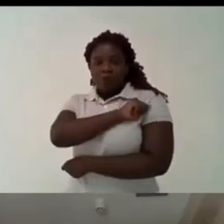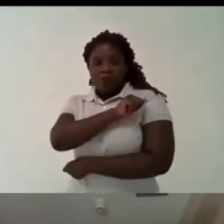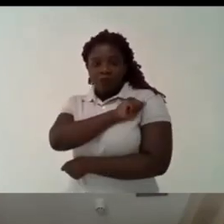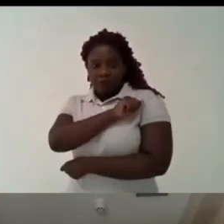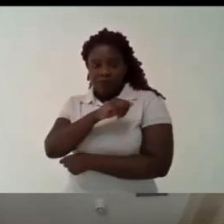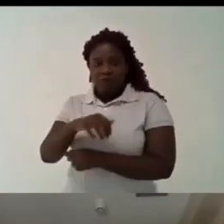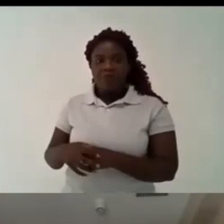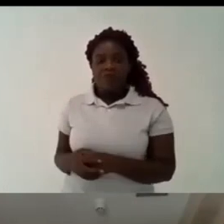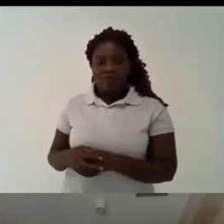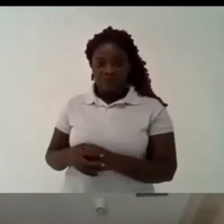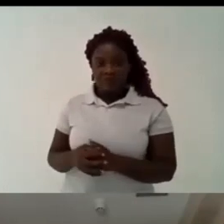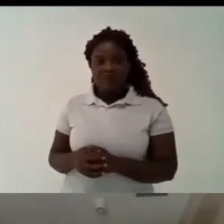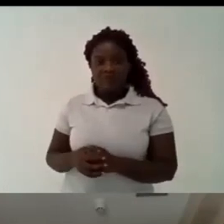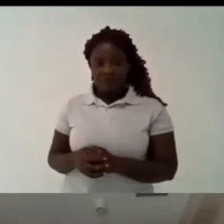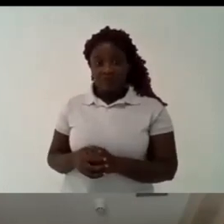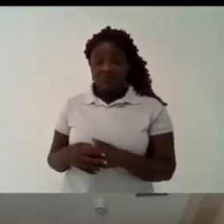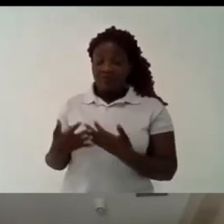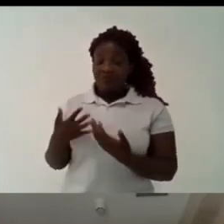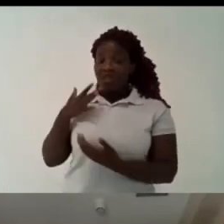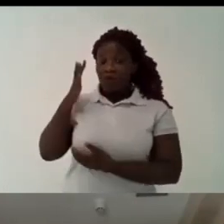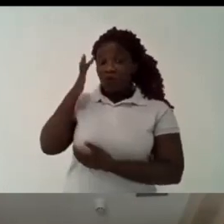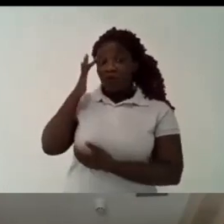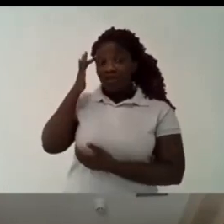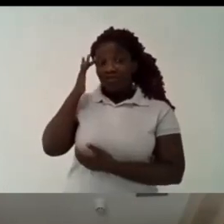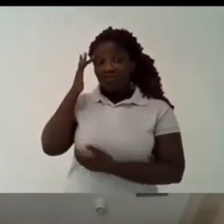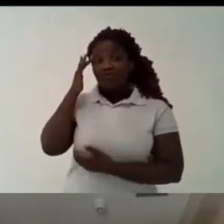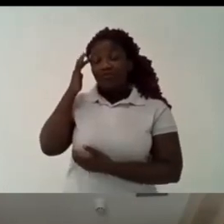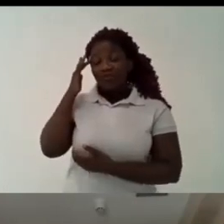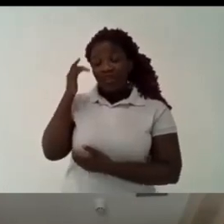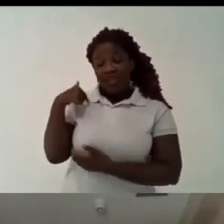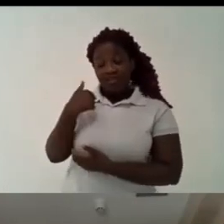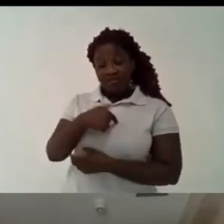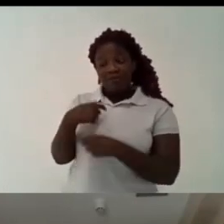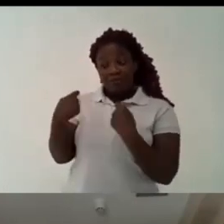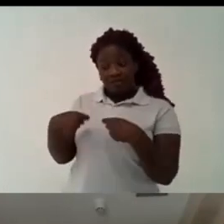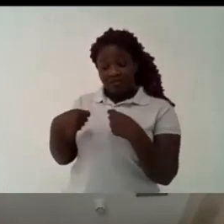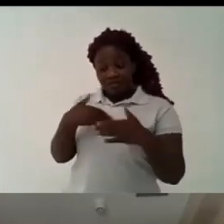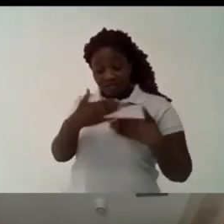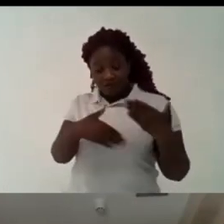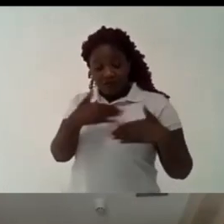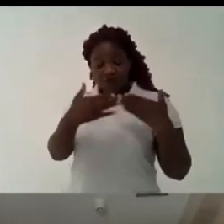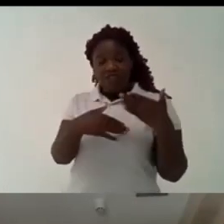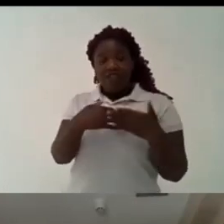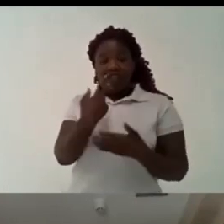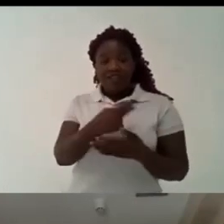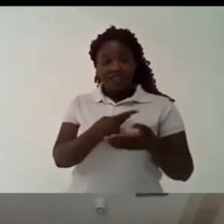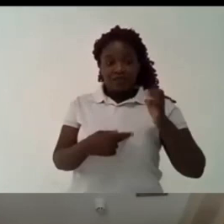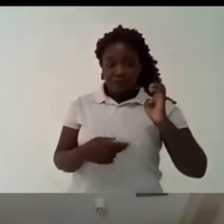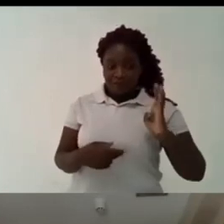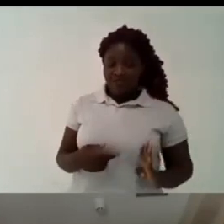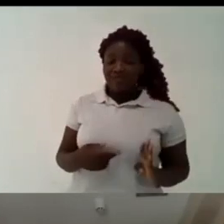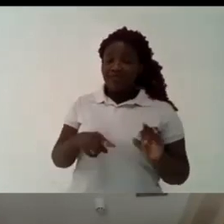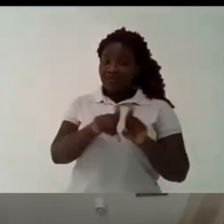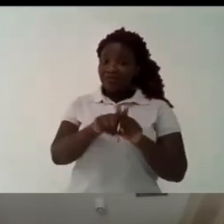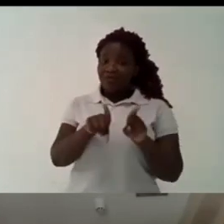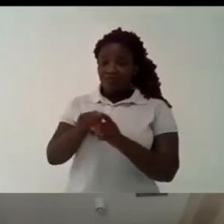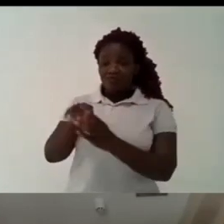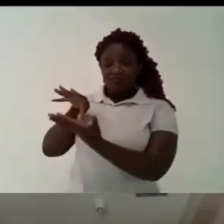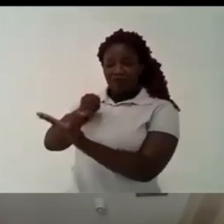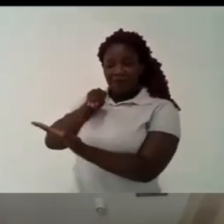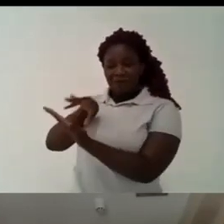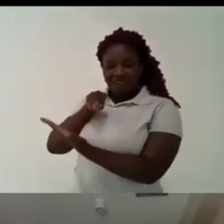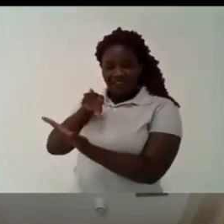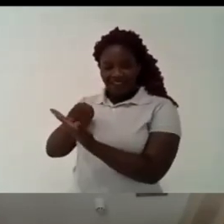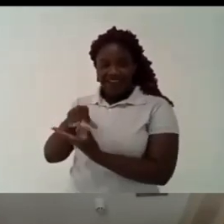well-being of the student and i believe that perhaps we should have more of this in brazil and of course i'm i'm